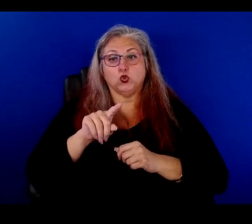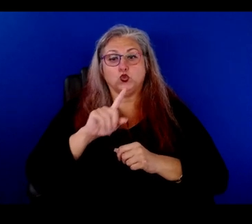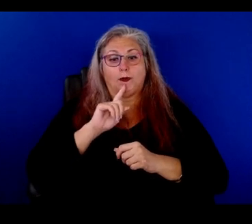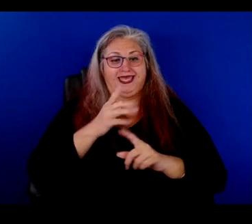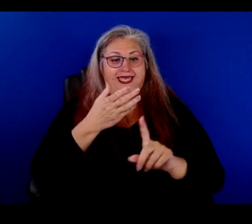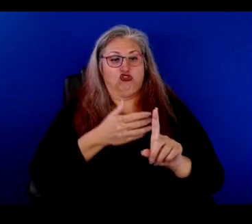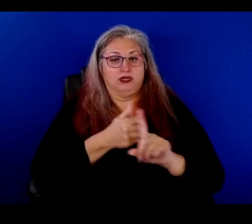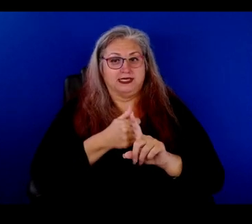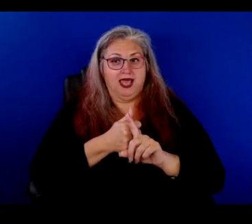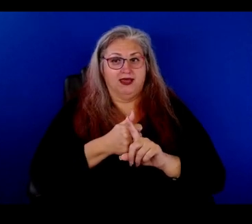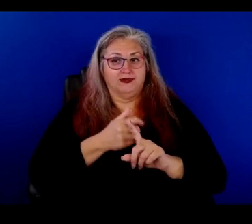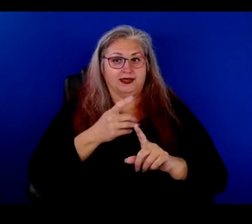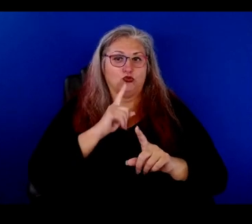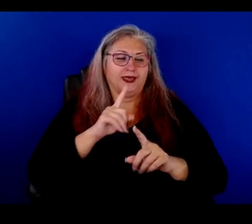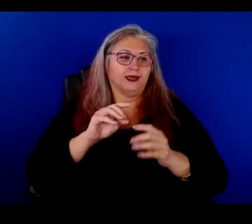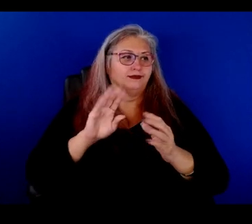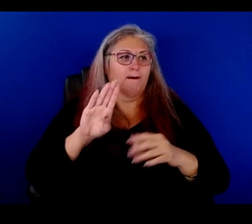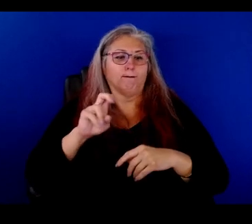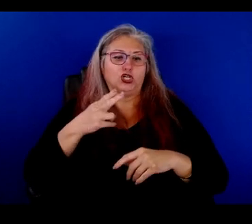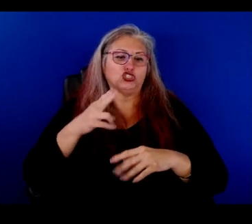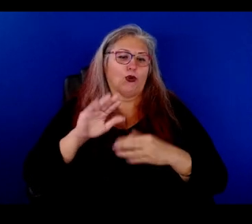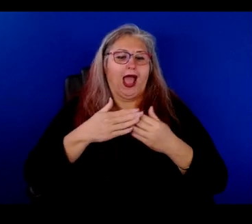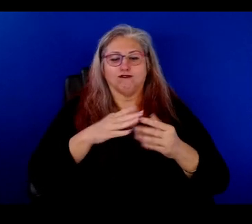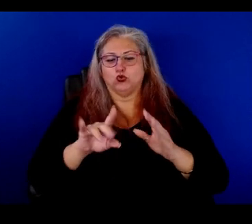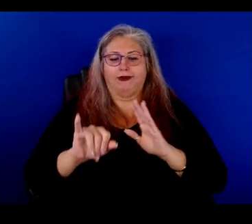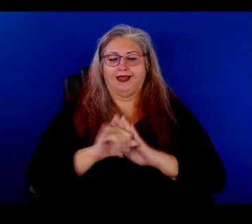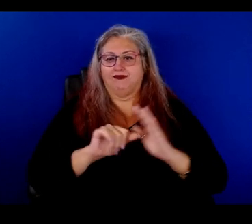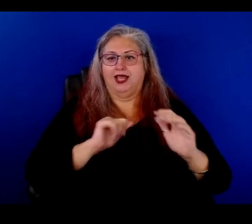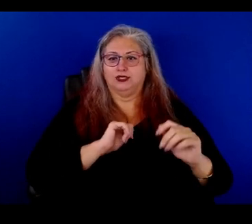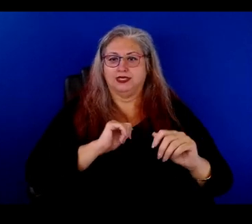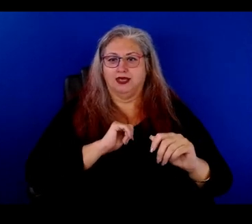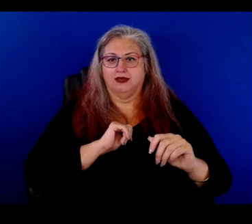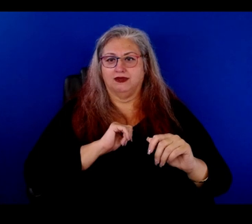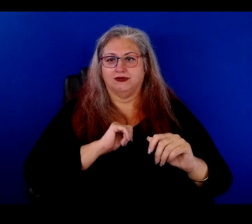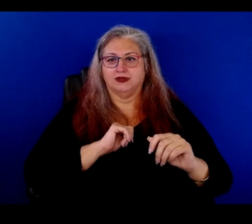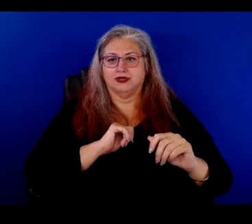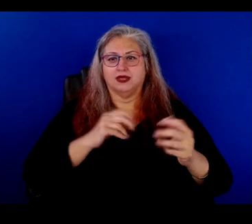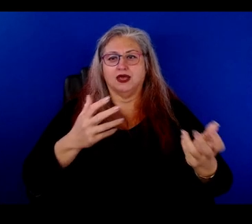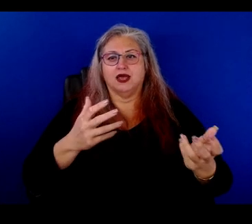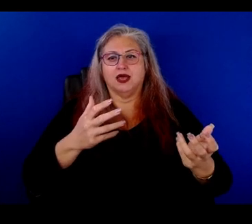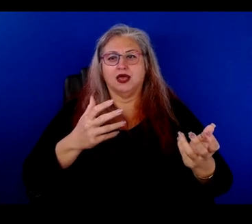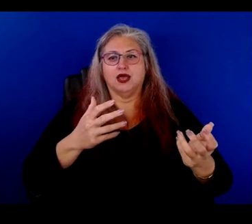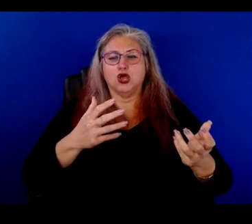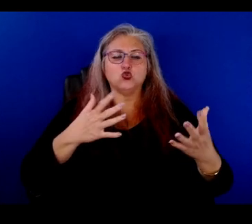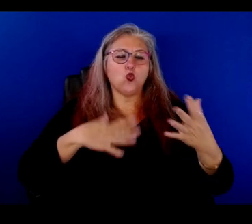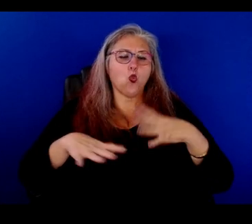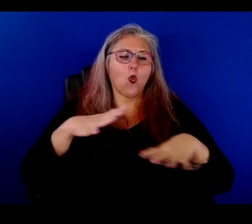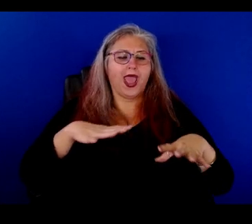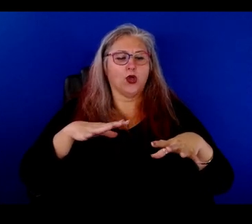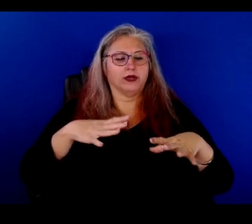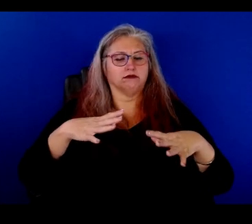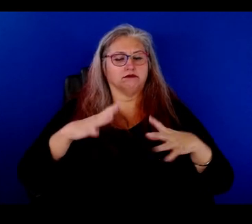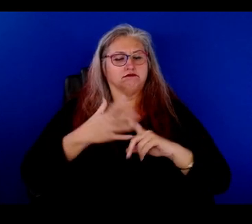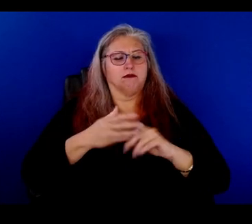and you being, I don't know, butch, you identify, um, just wearing clothes that were more,